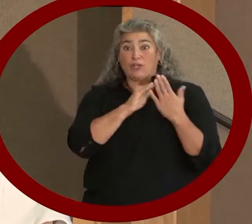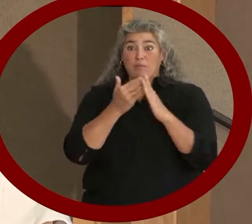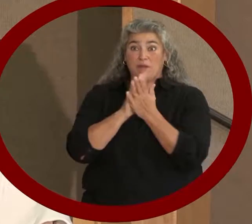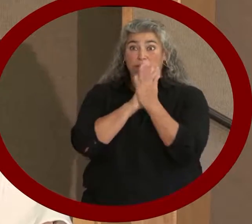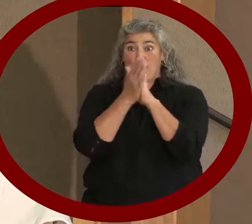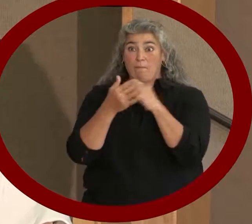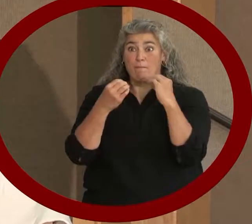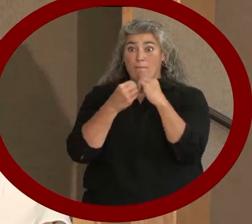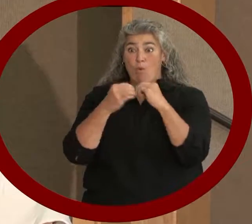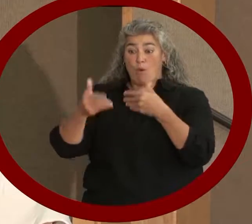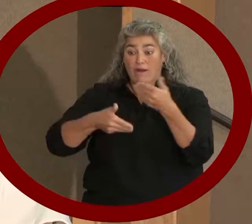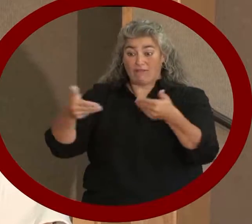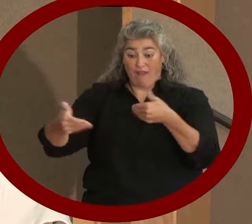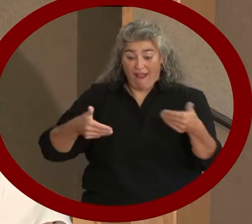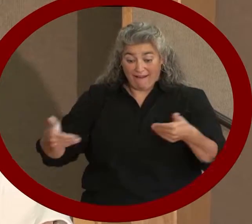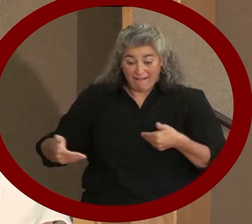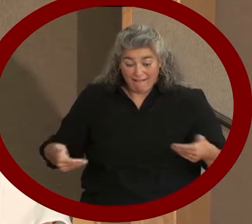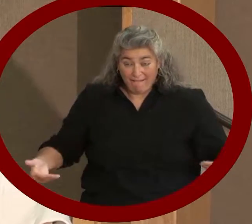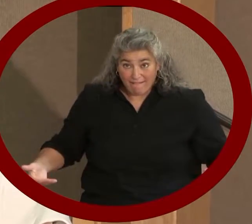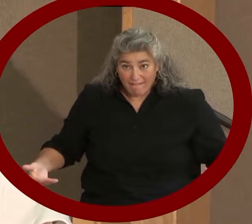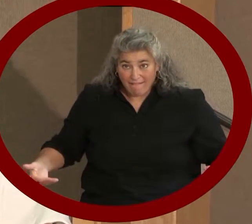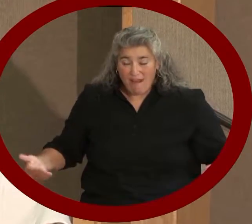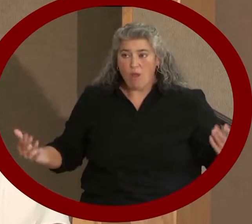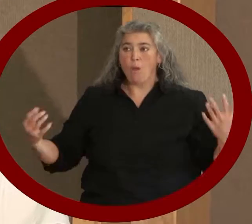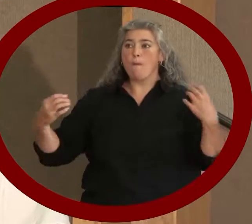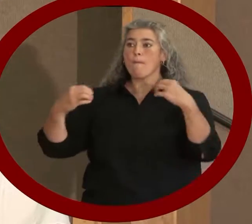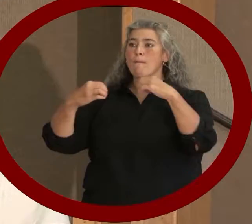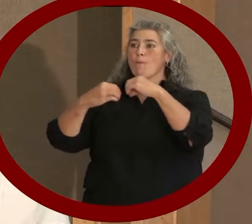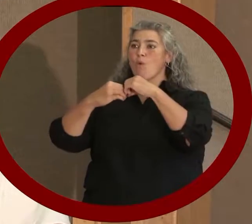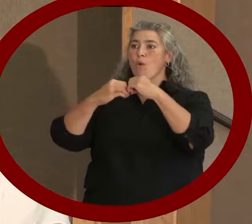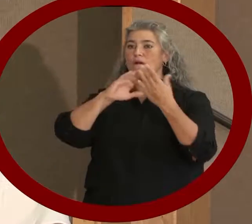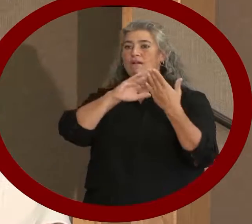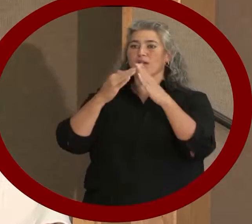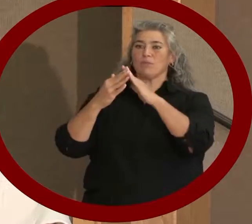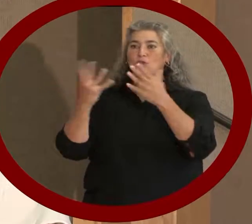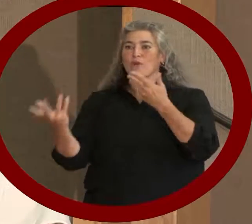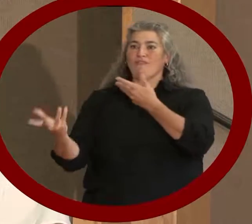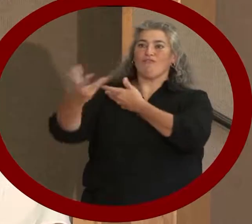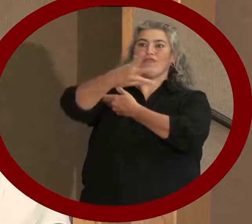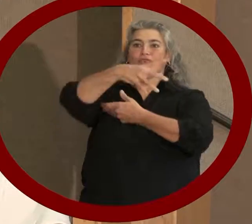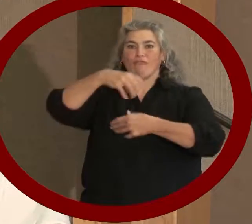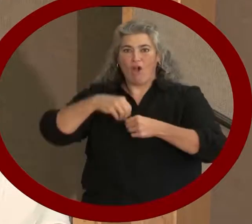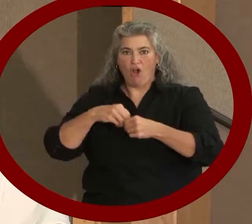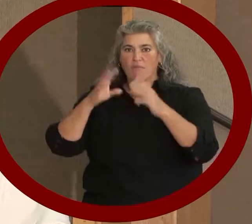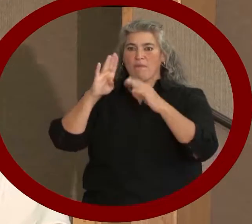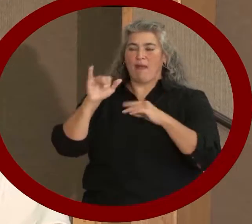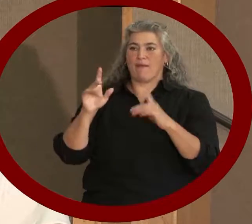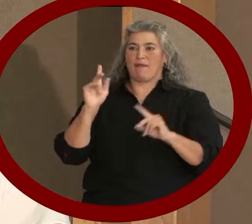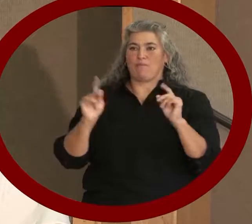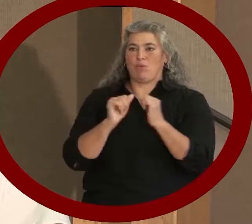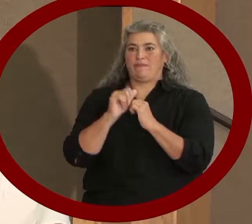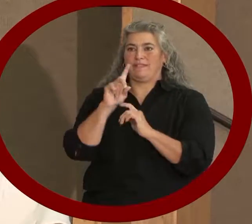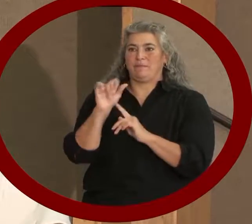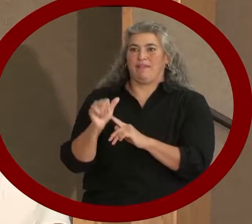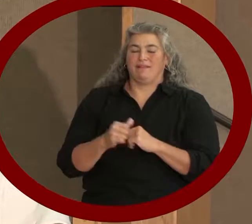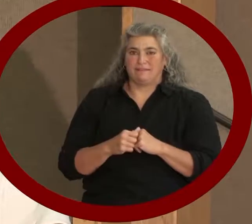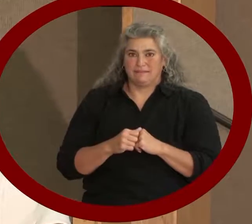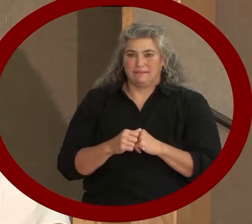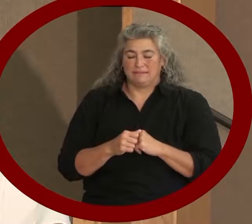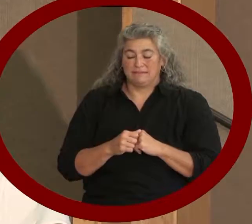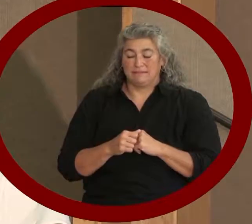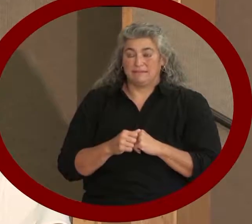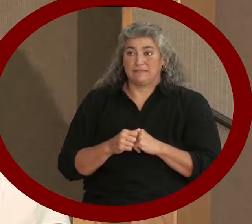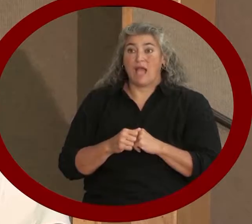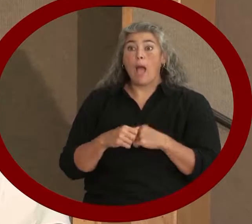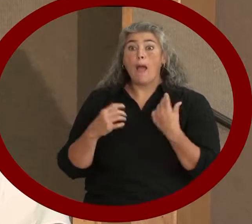all people, but there's more community engagement by people with disabilities. And as a result, they're